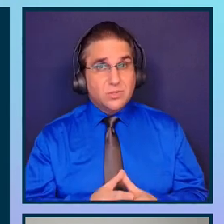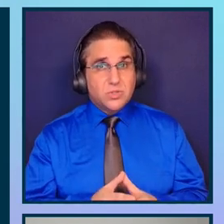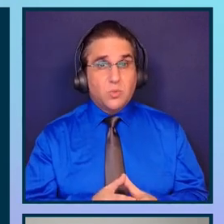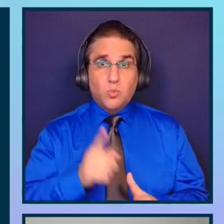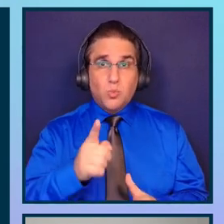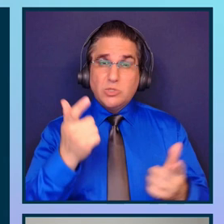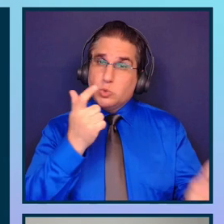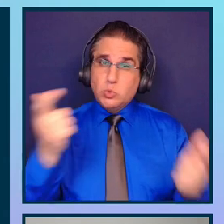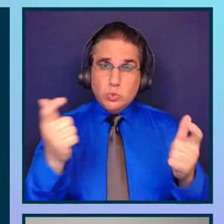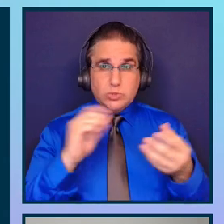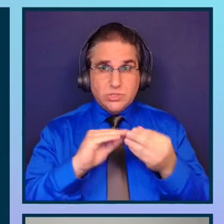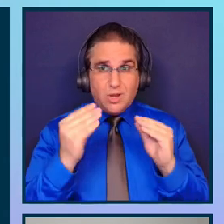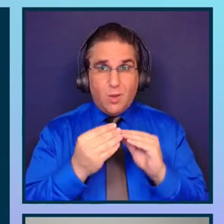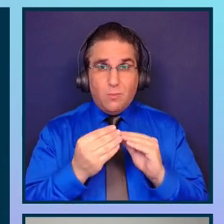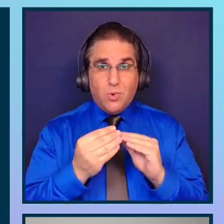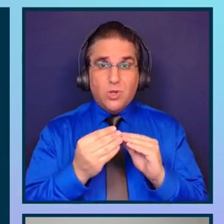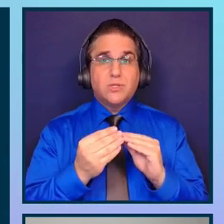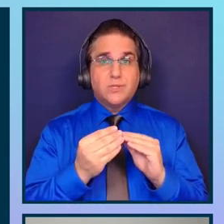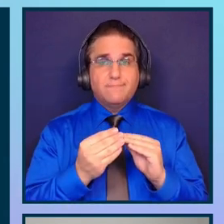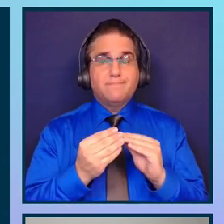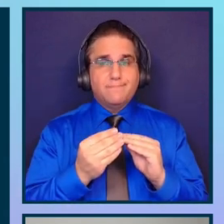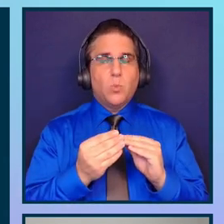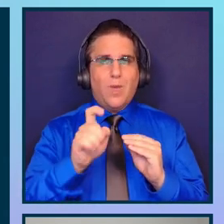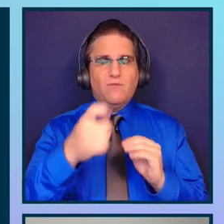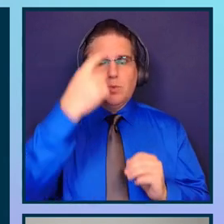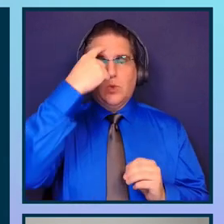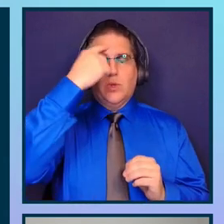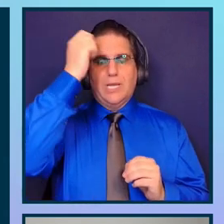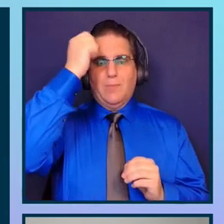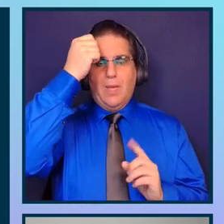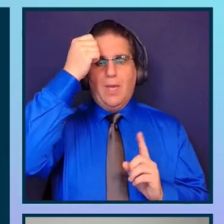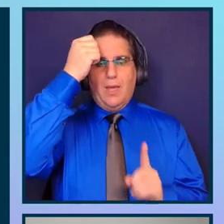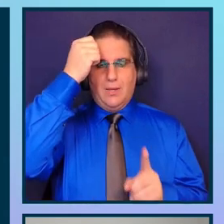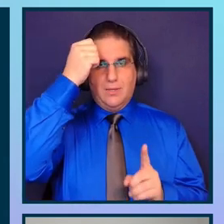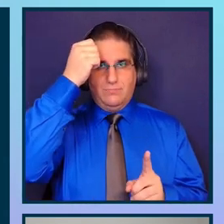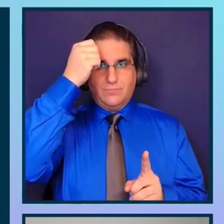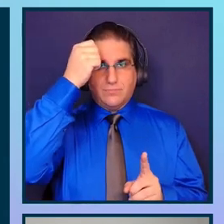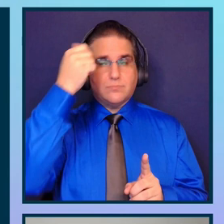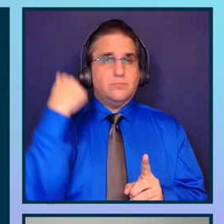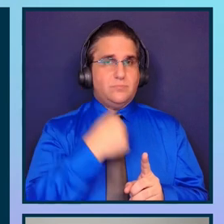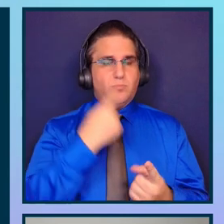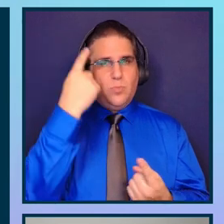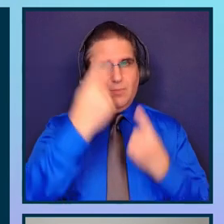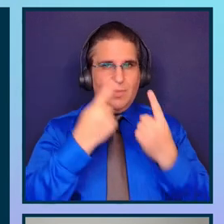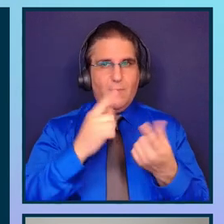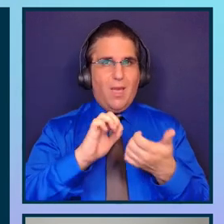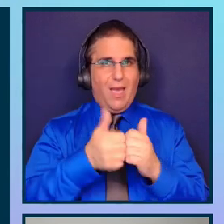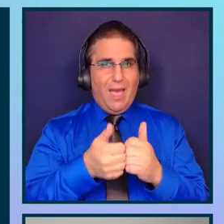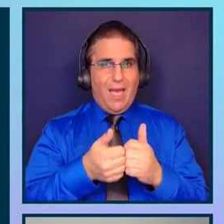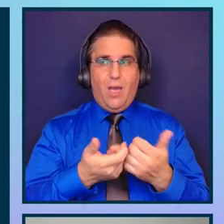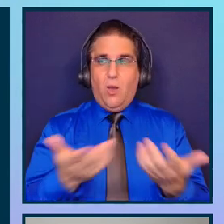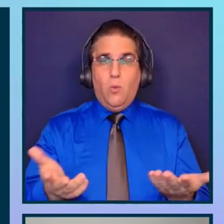huge number in these huge numbers in mind we can think about the impact that